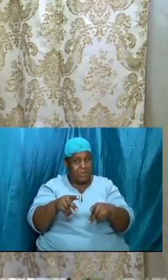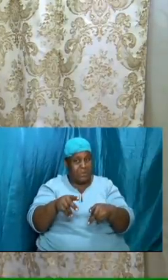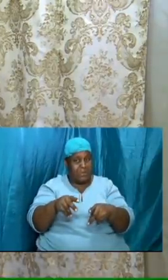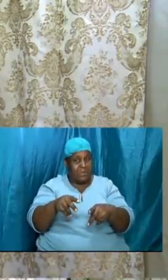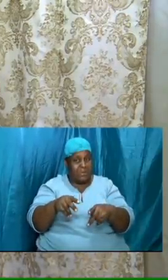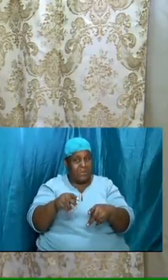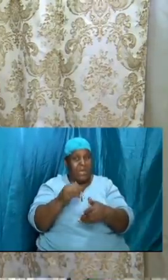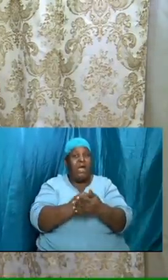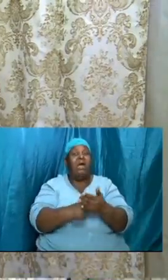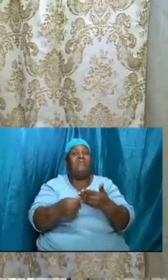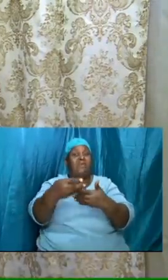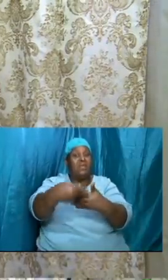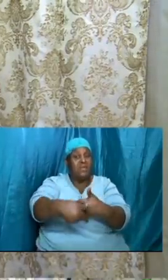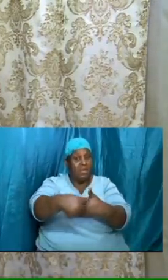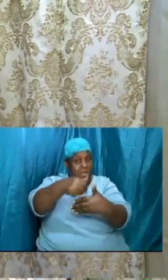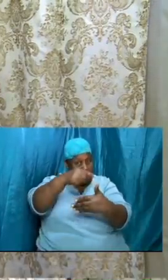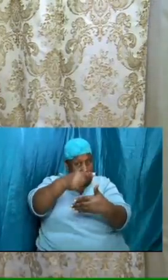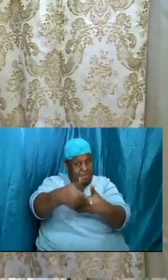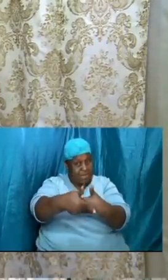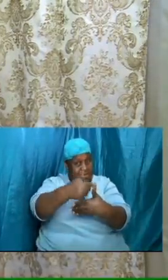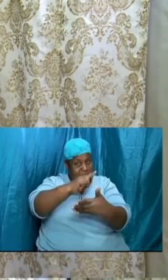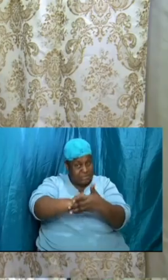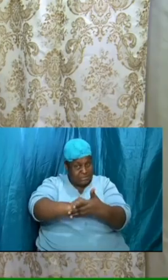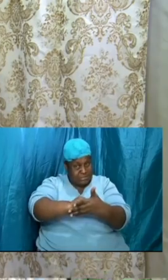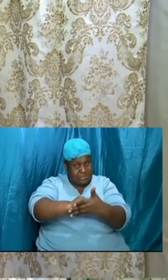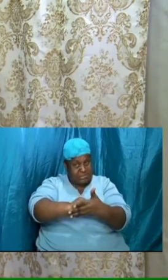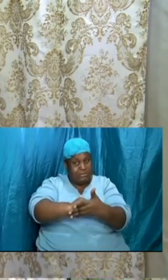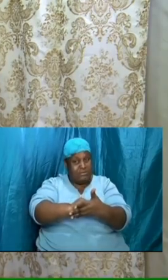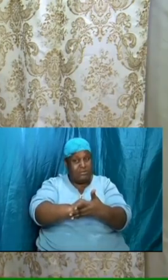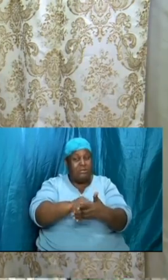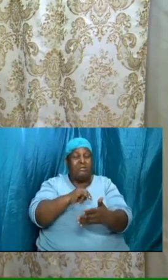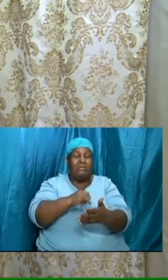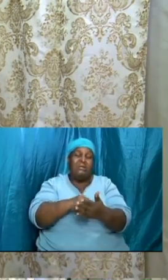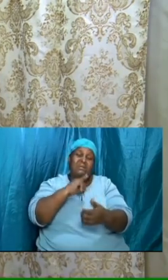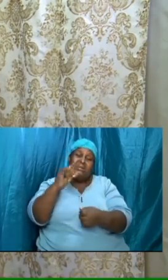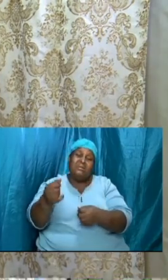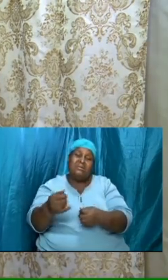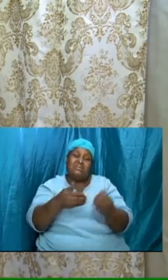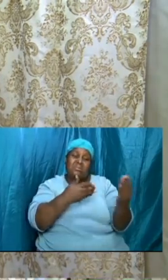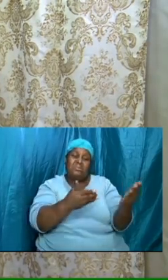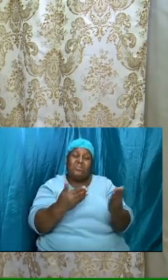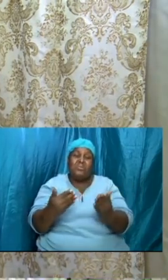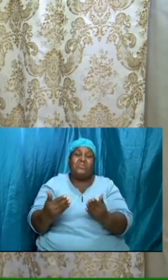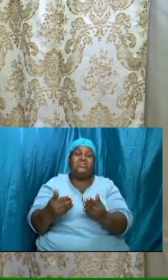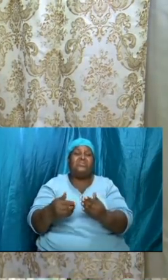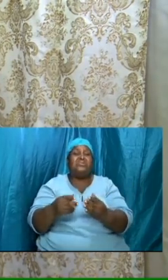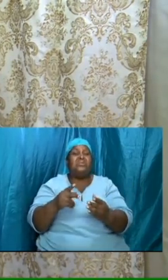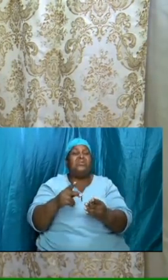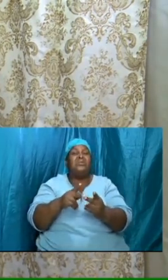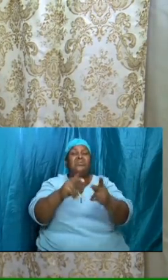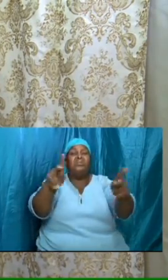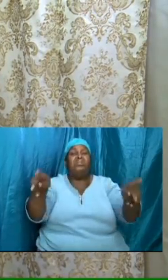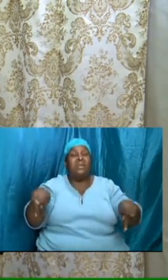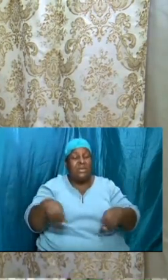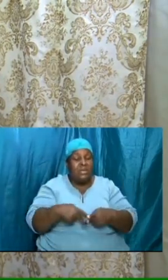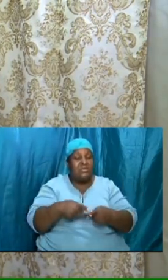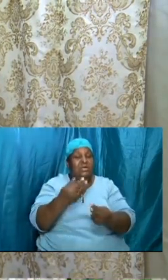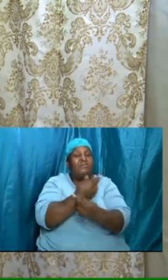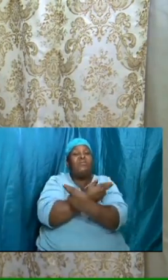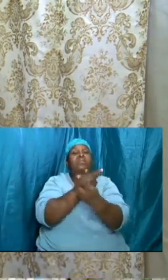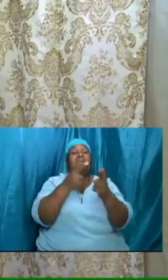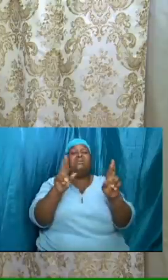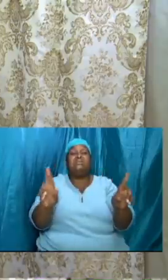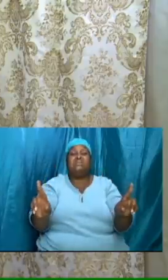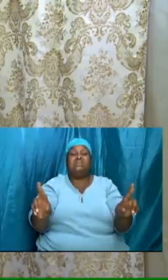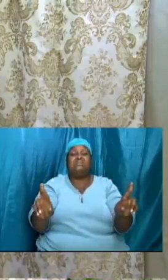of consecration it is to bring us to a place of repentance it is to bring